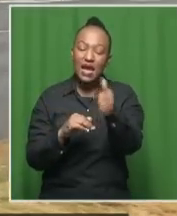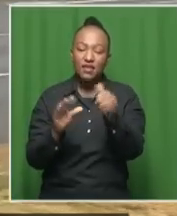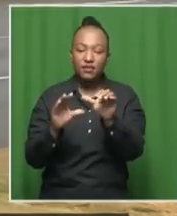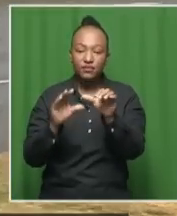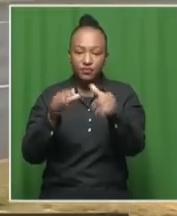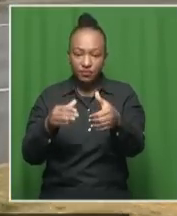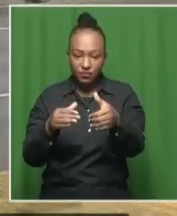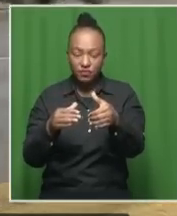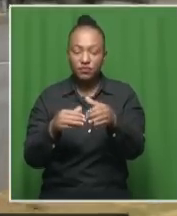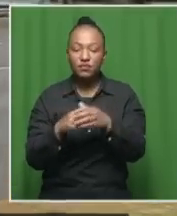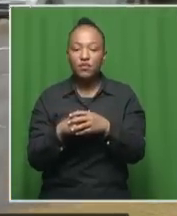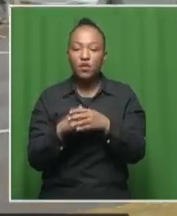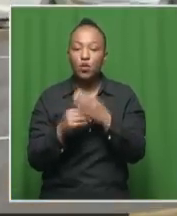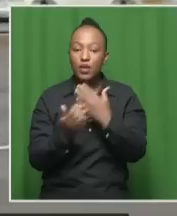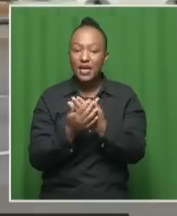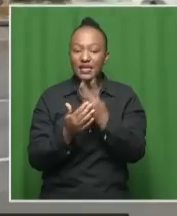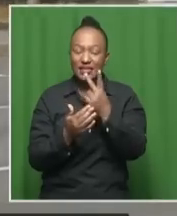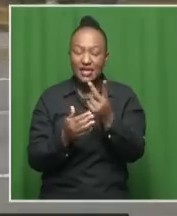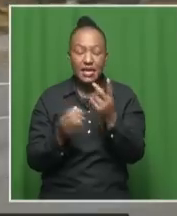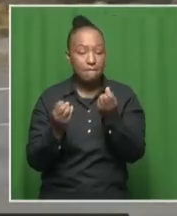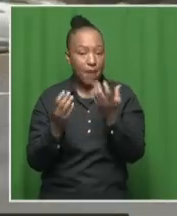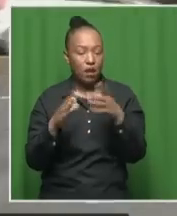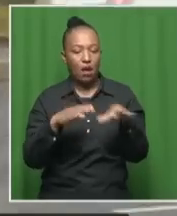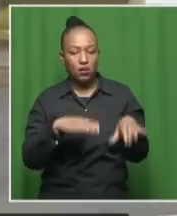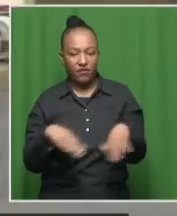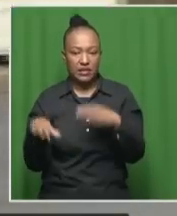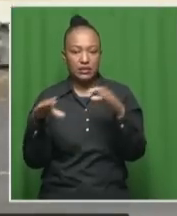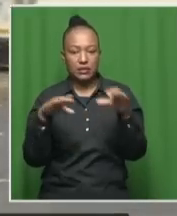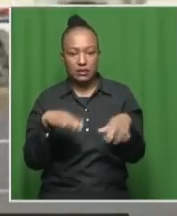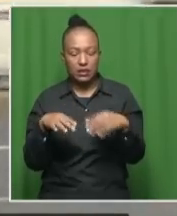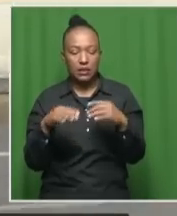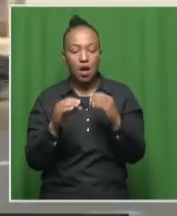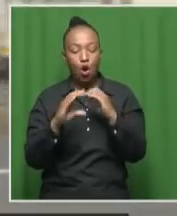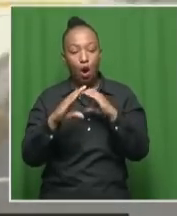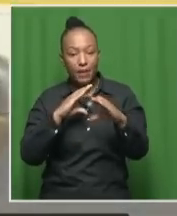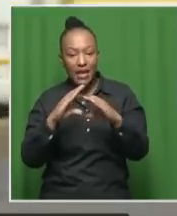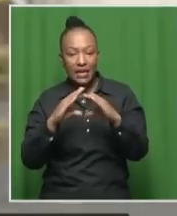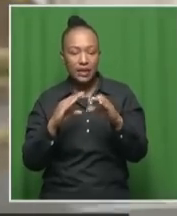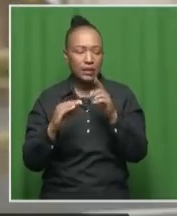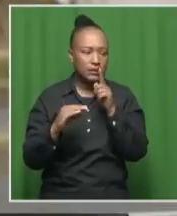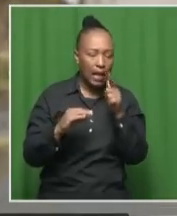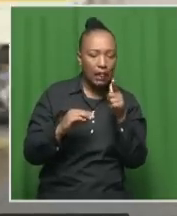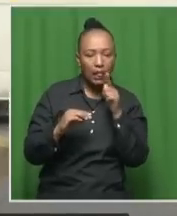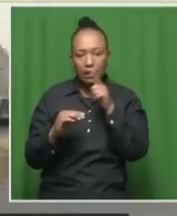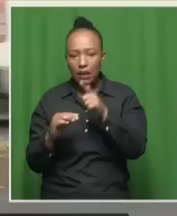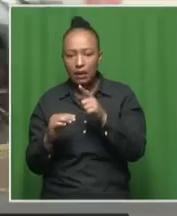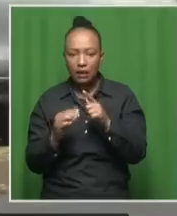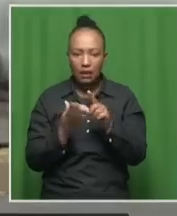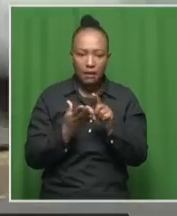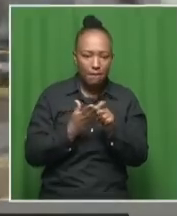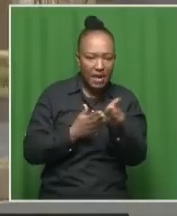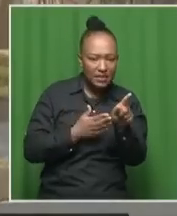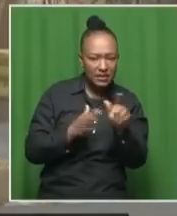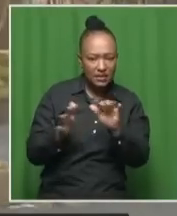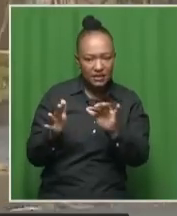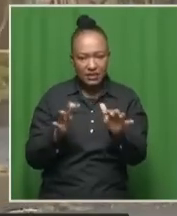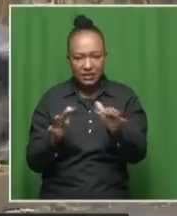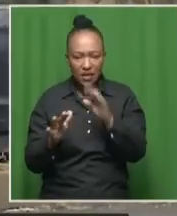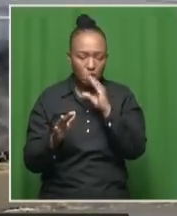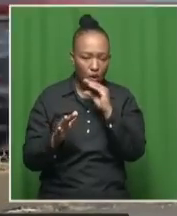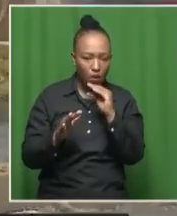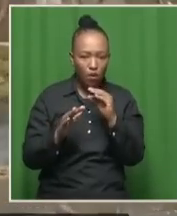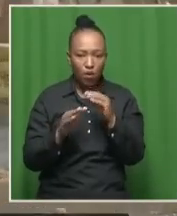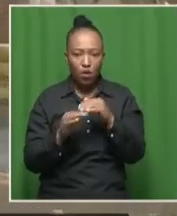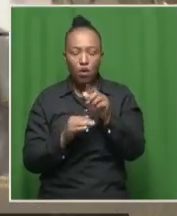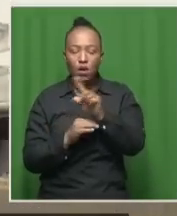that there's quite a bit of activity and quite a bit of communication that is going on. Messages being sent in to